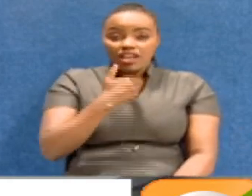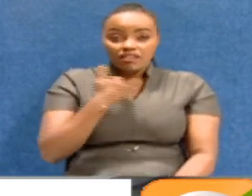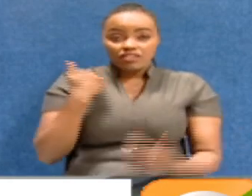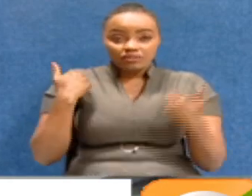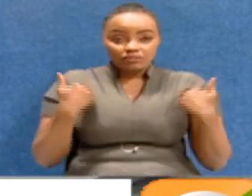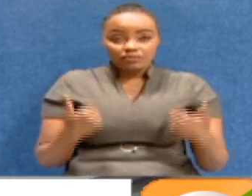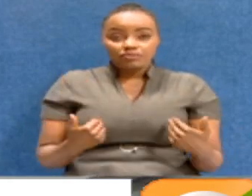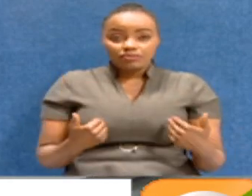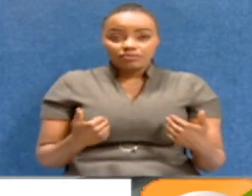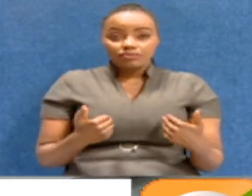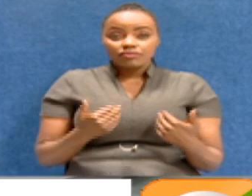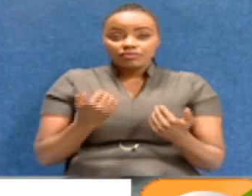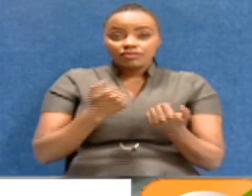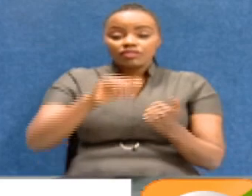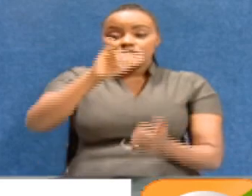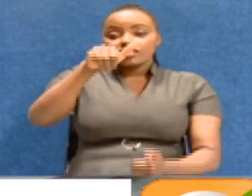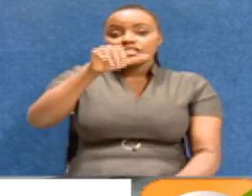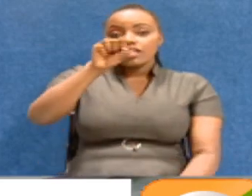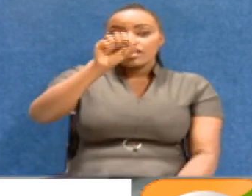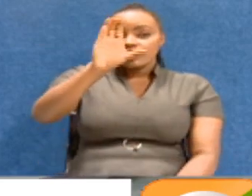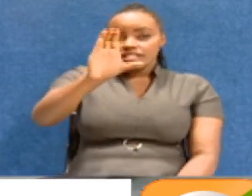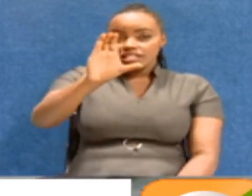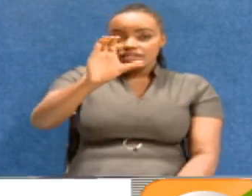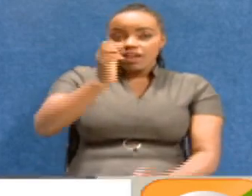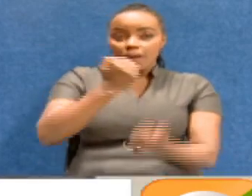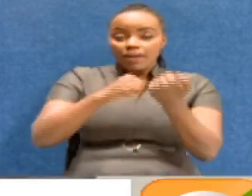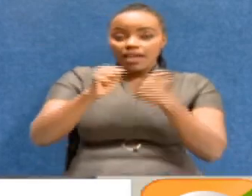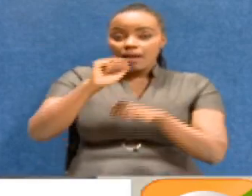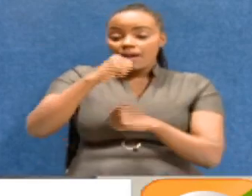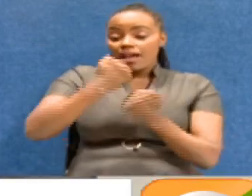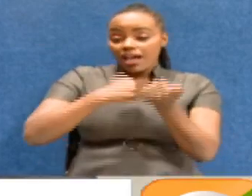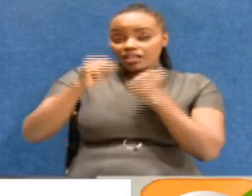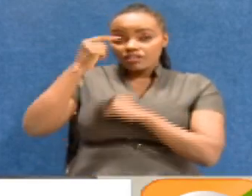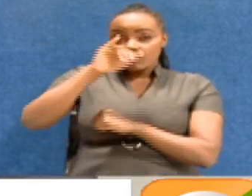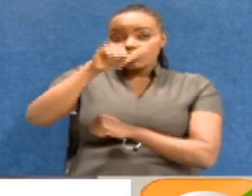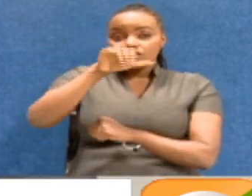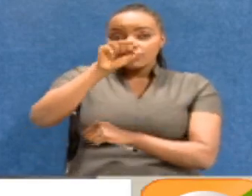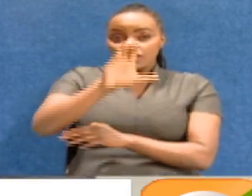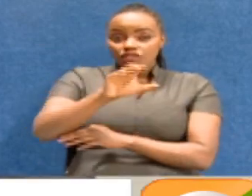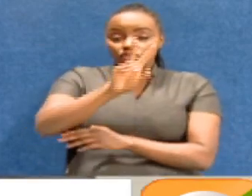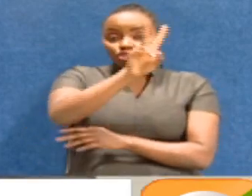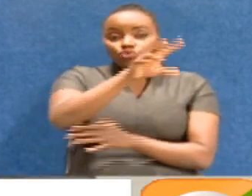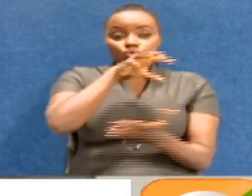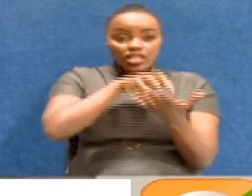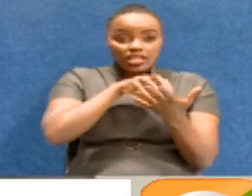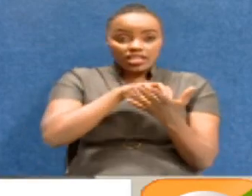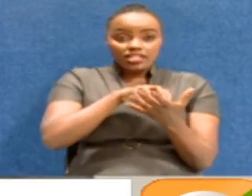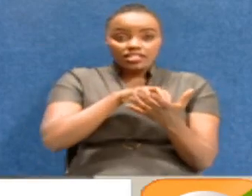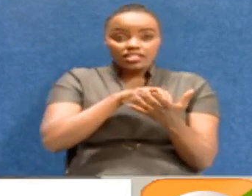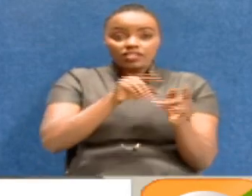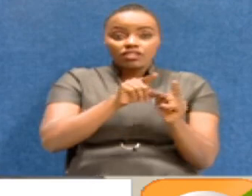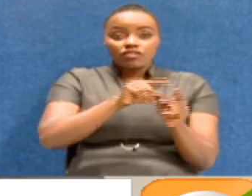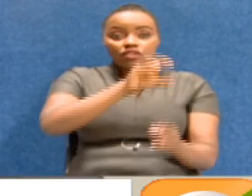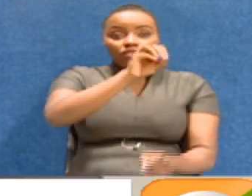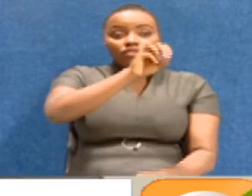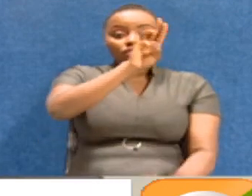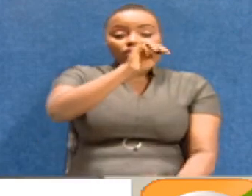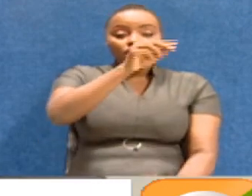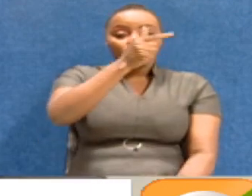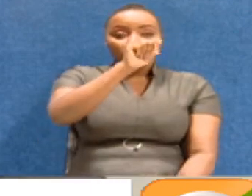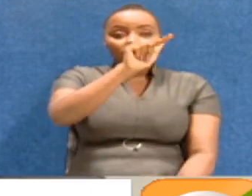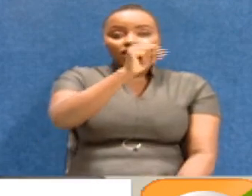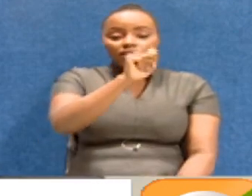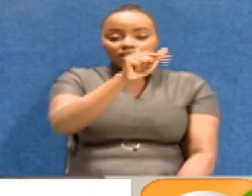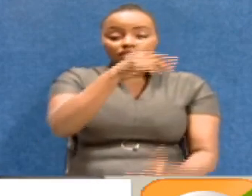I'm acting for the Judicial Service Commission in two cases. Yeah. And Omdata is in one of